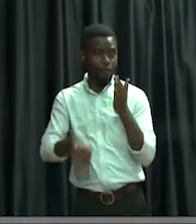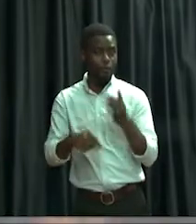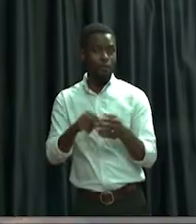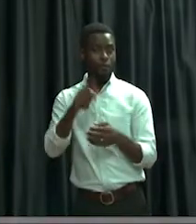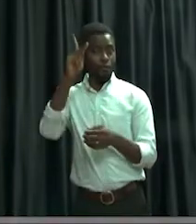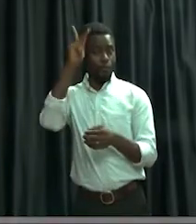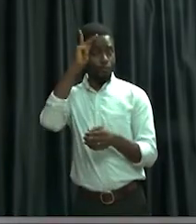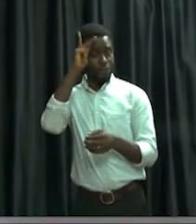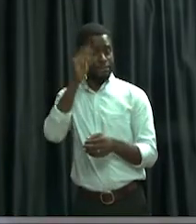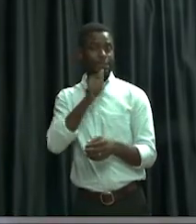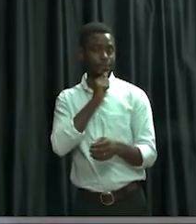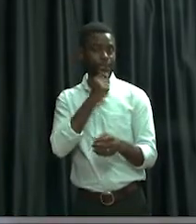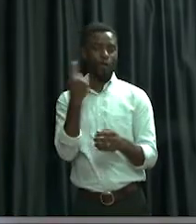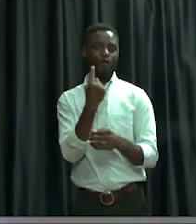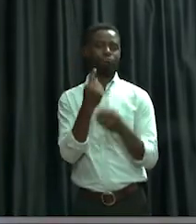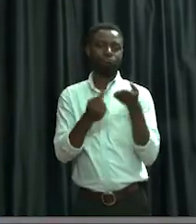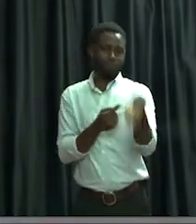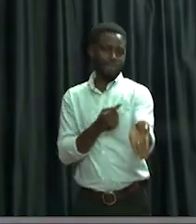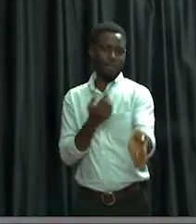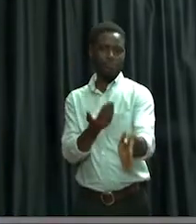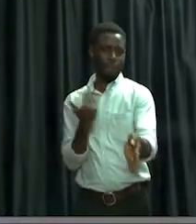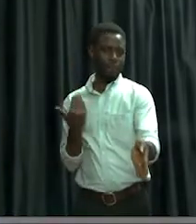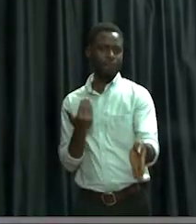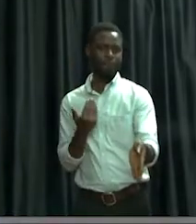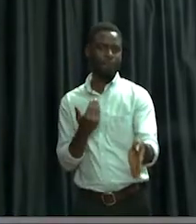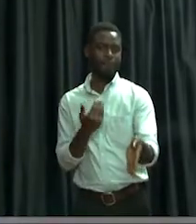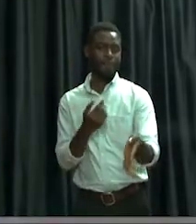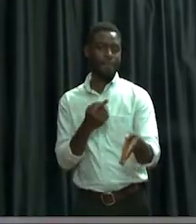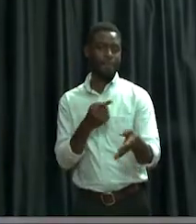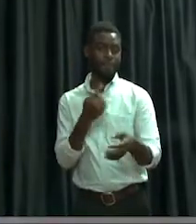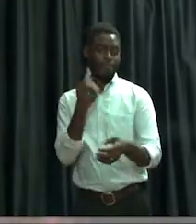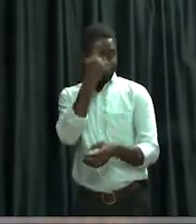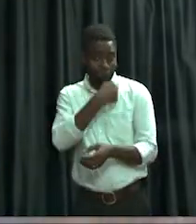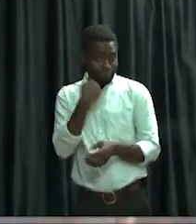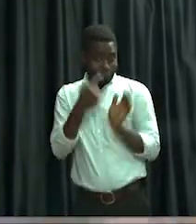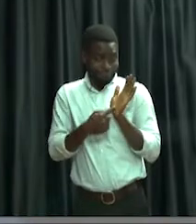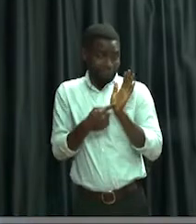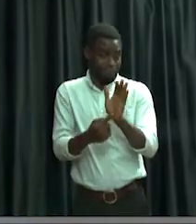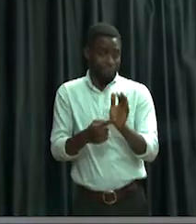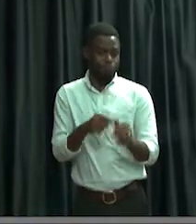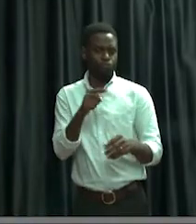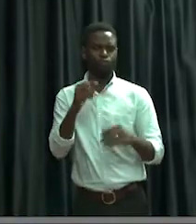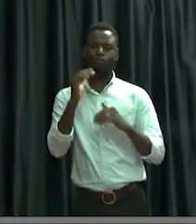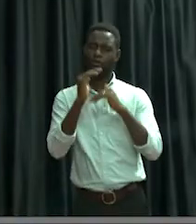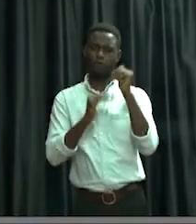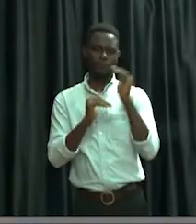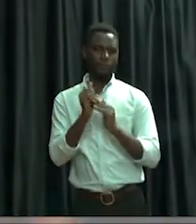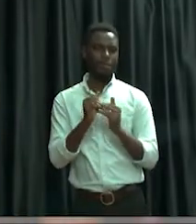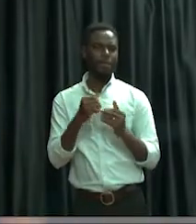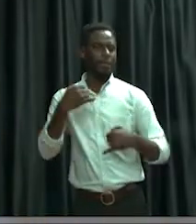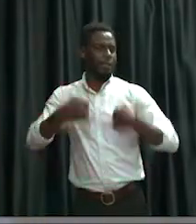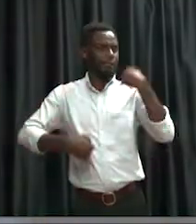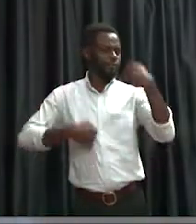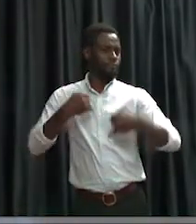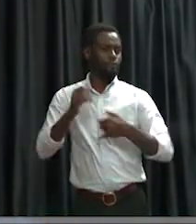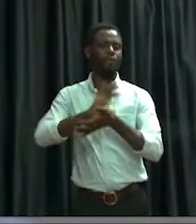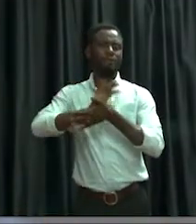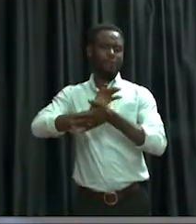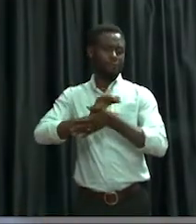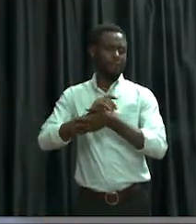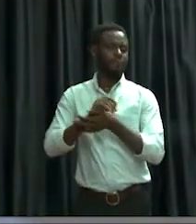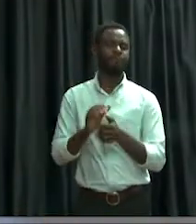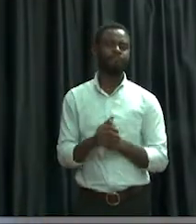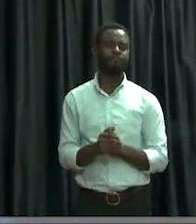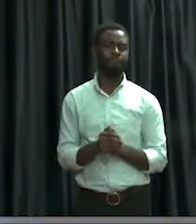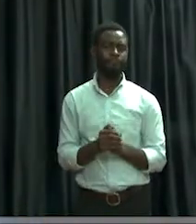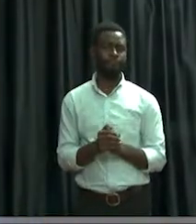and Ama were there. And from the look on their faces, they were very comfortable and they had been eating their cheese since